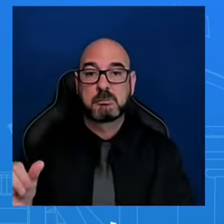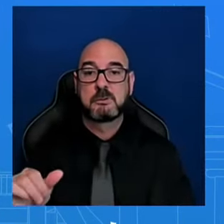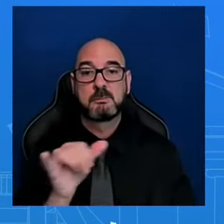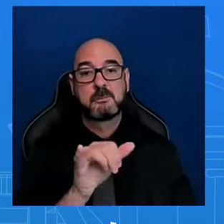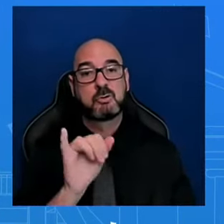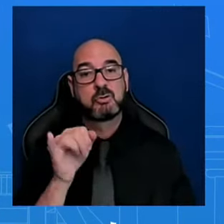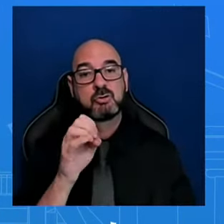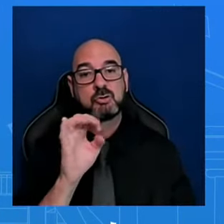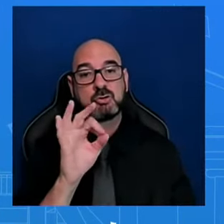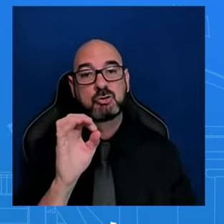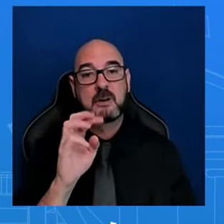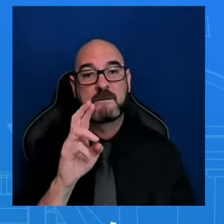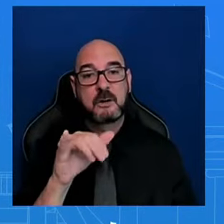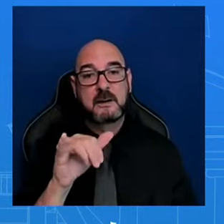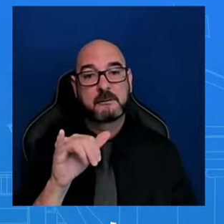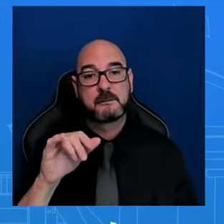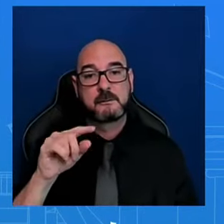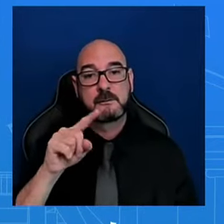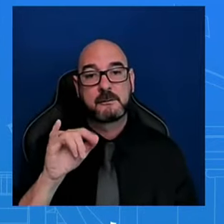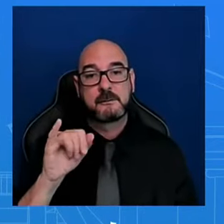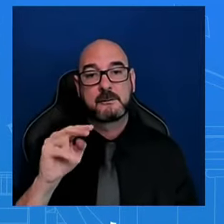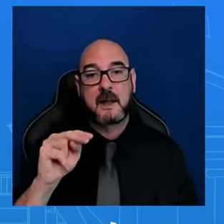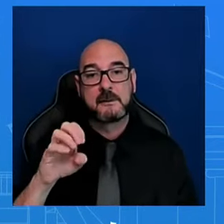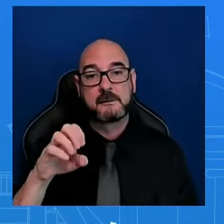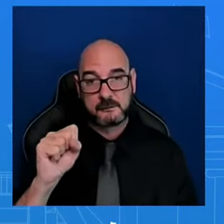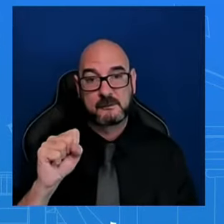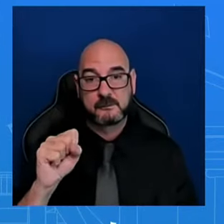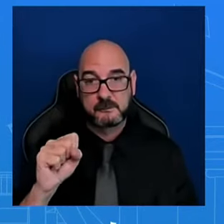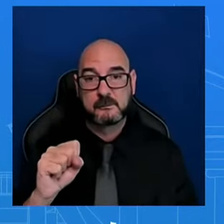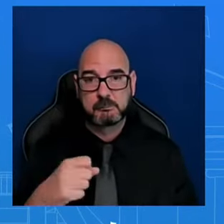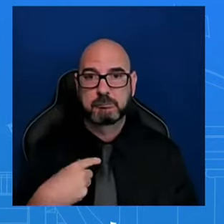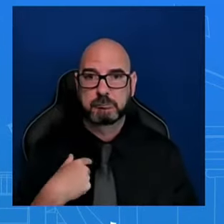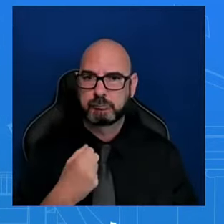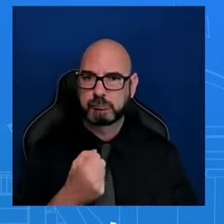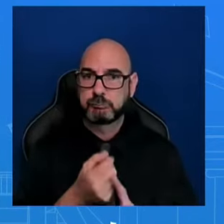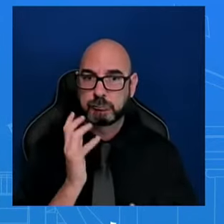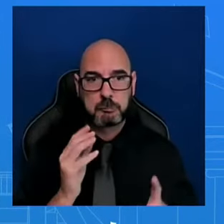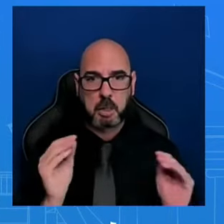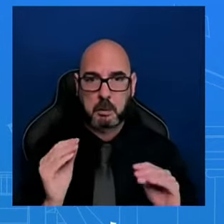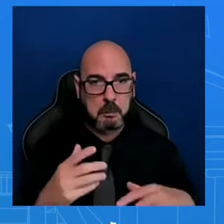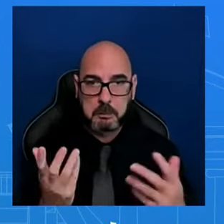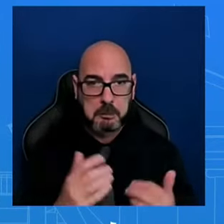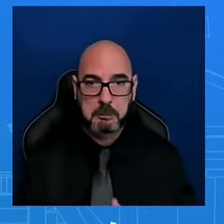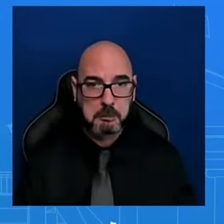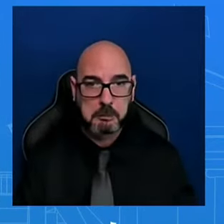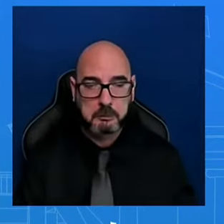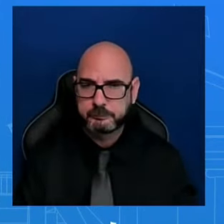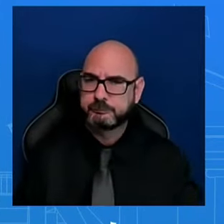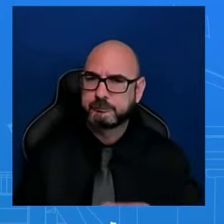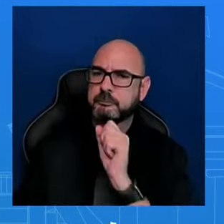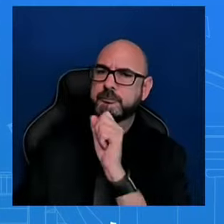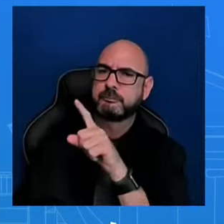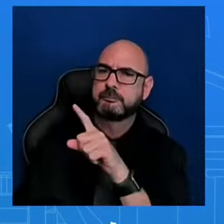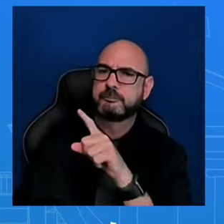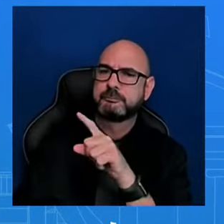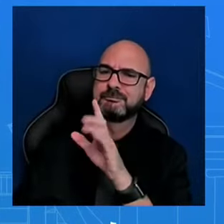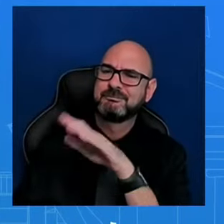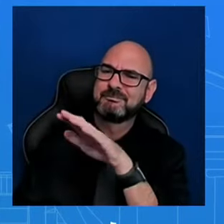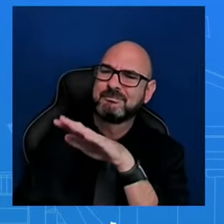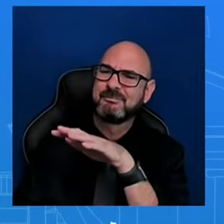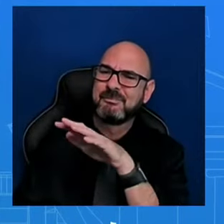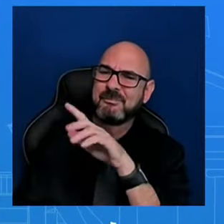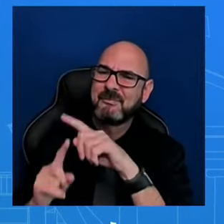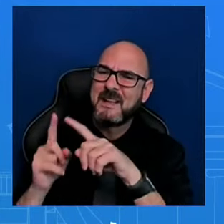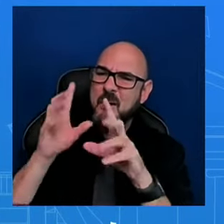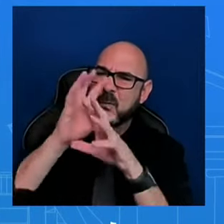reporting. I'm just not impressed you on this, though, because the president said he will fire people for district-respecting colleagues, and there's no investigation. I just said to you